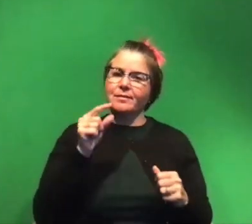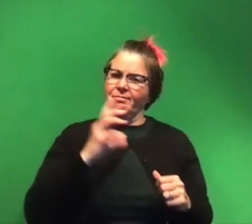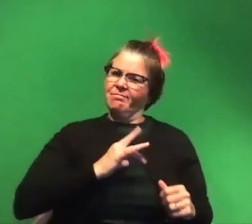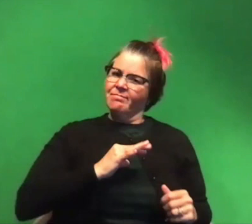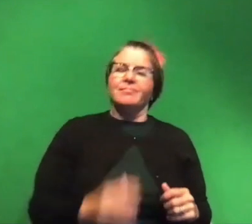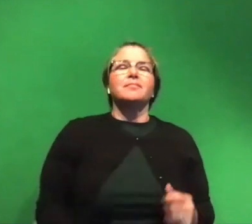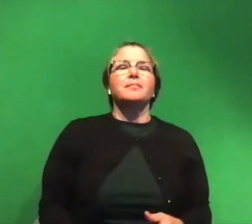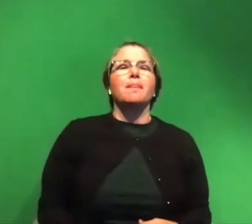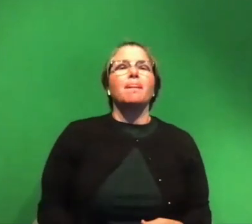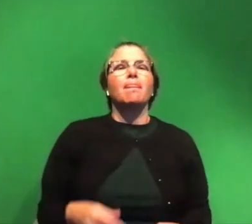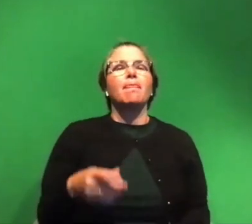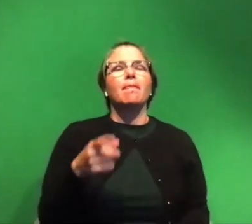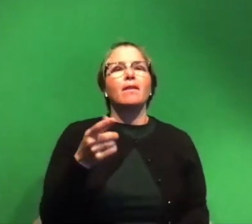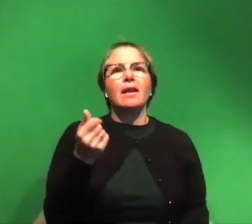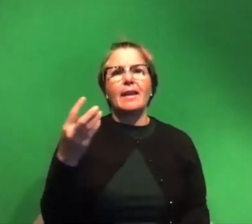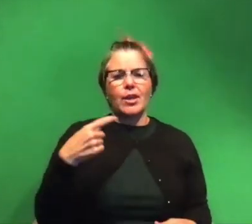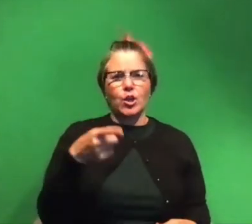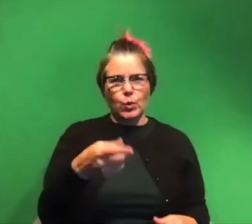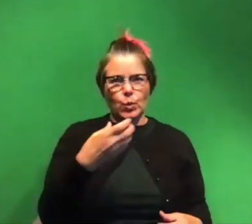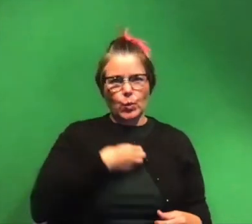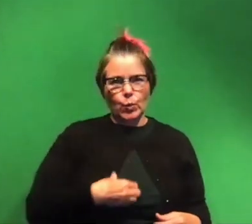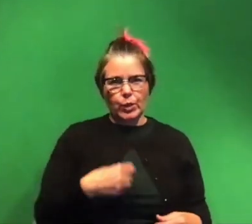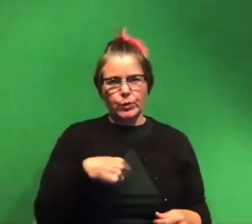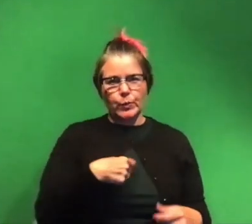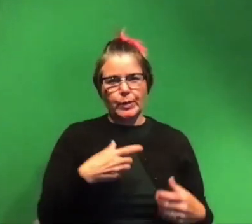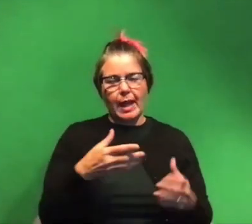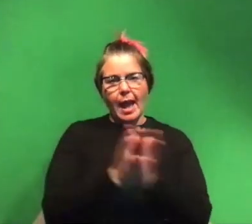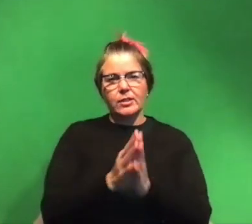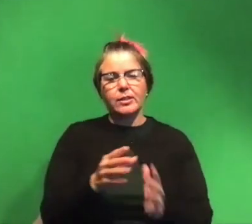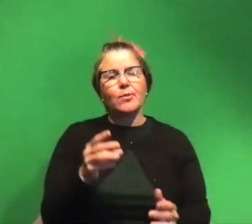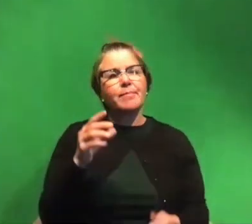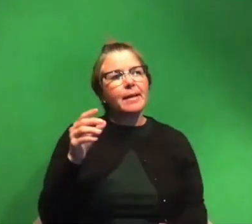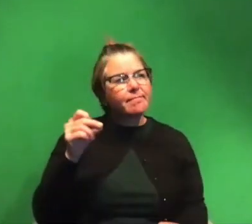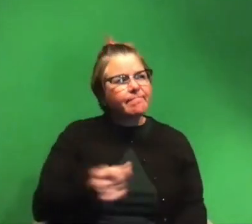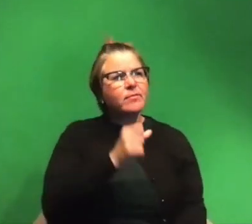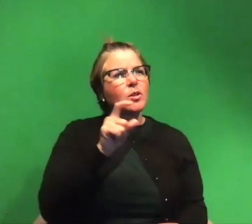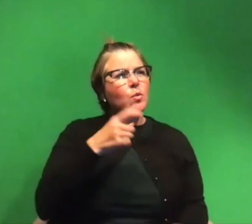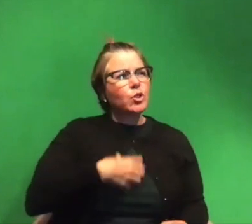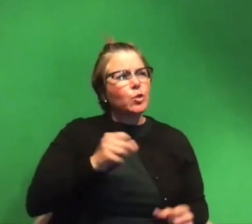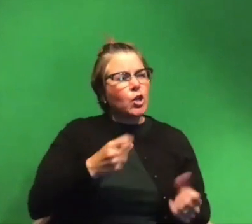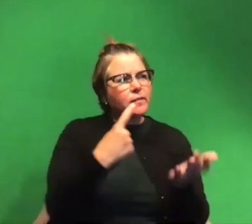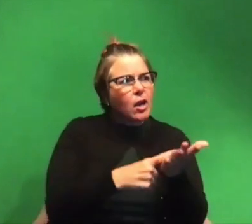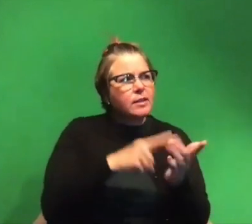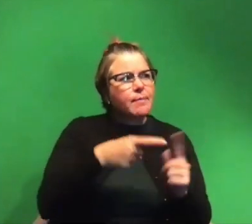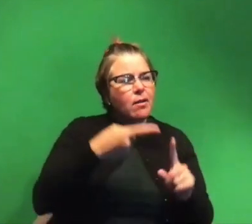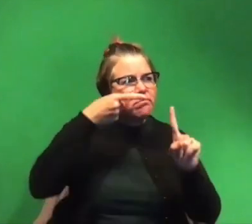is there anything that you wish we asked today something you're like man i really wish we could have talked about this thing